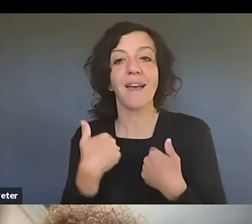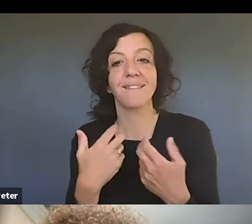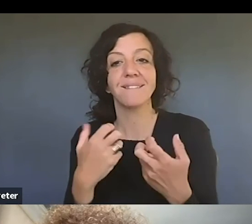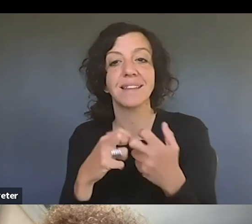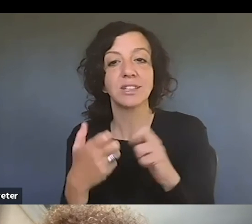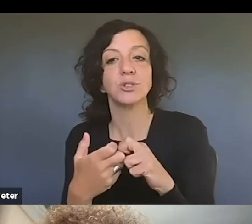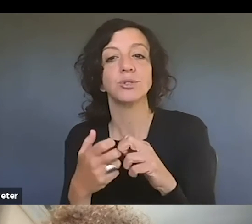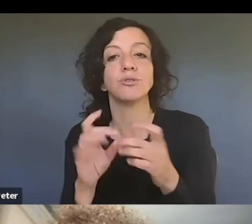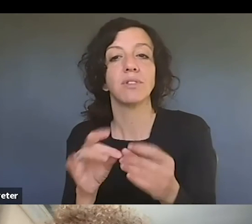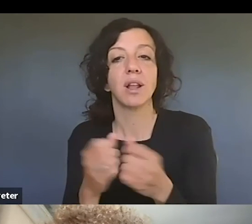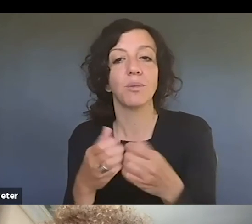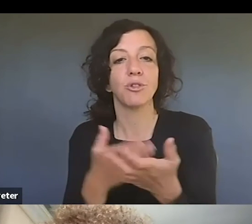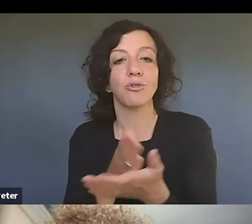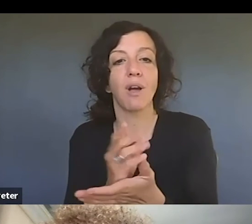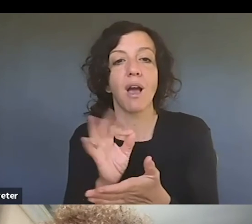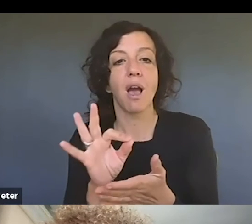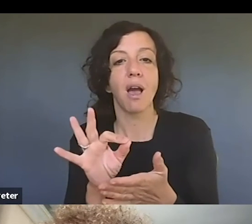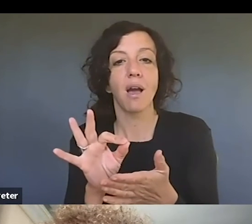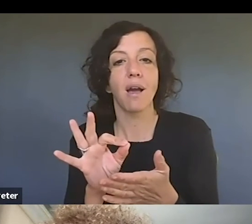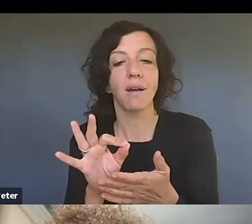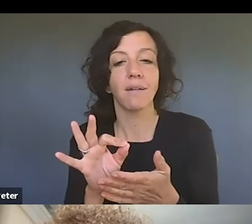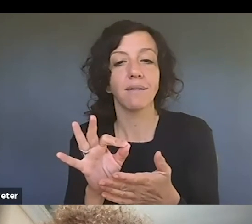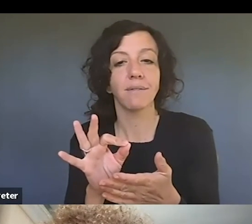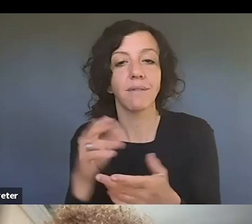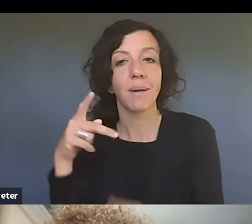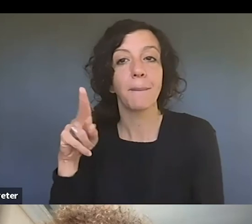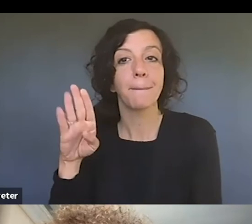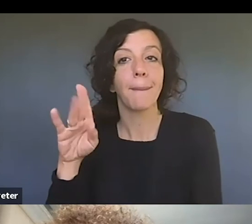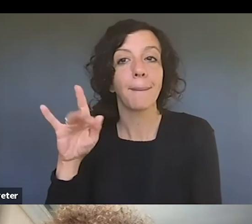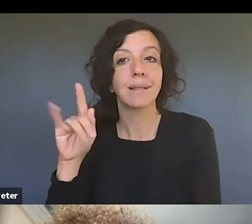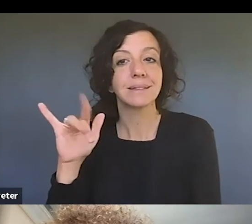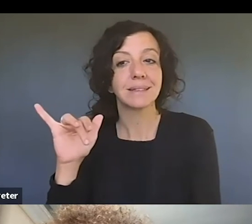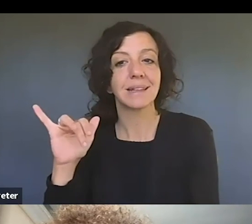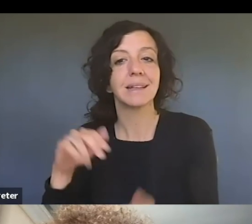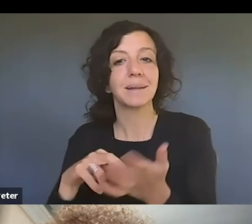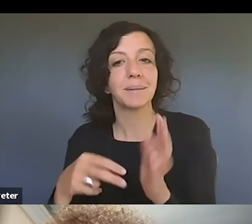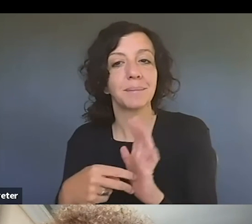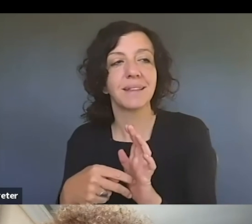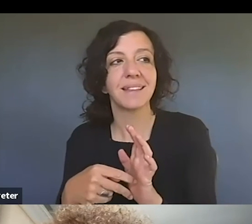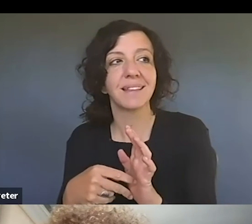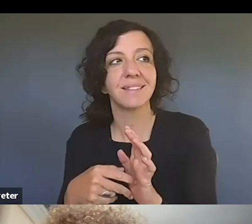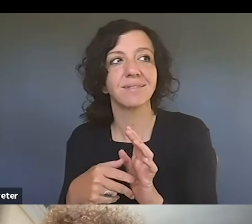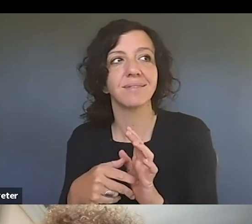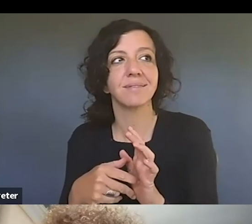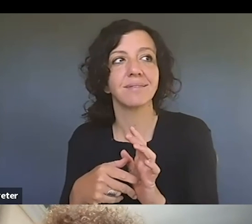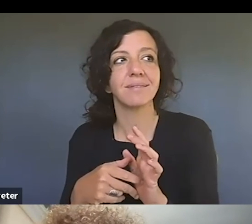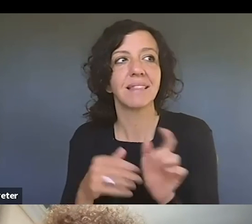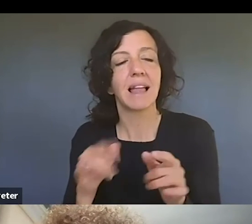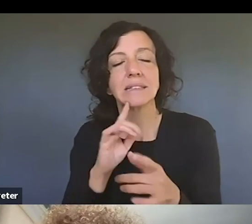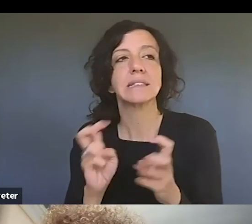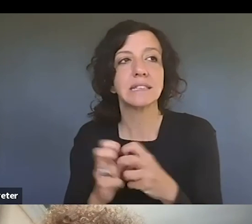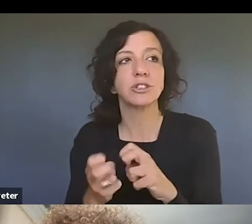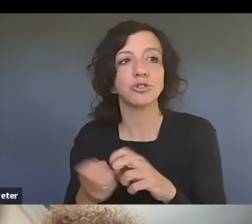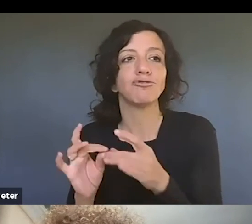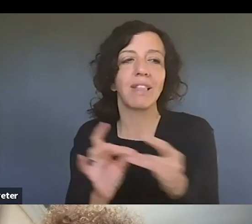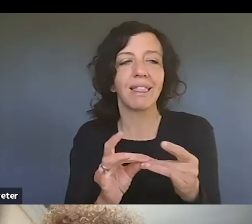publicity, um, which is a related, an issue related